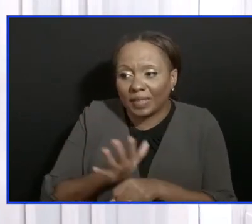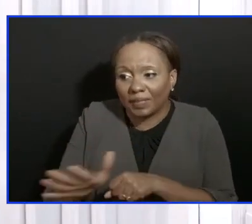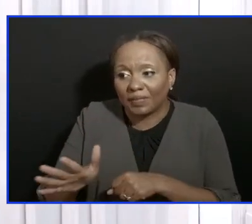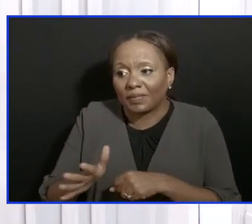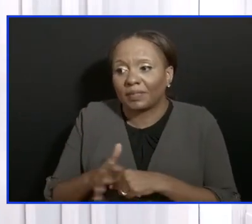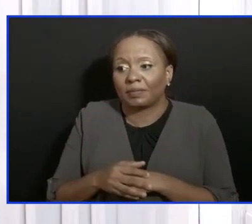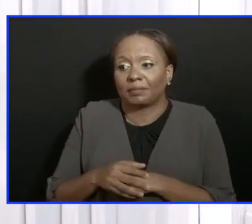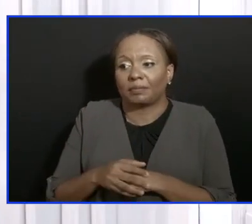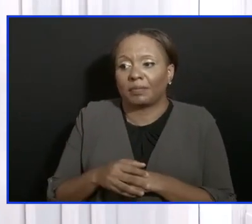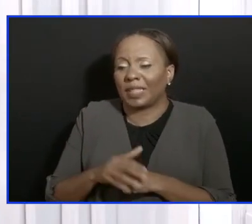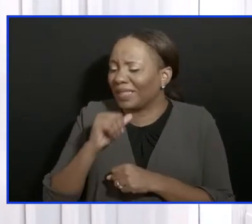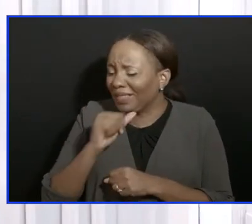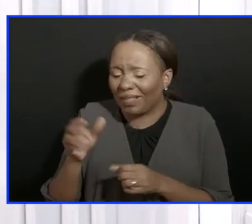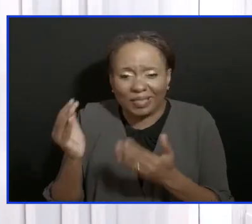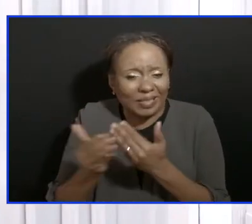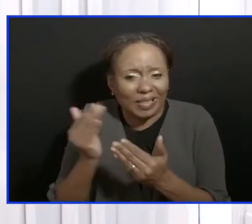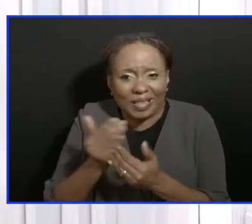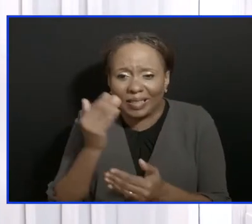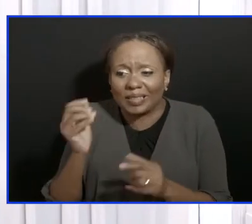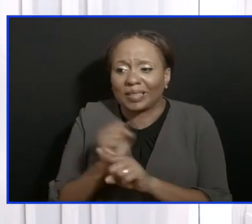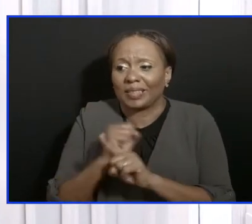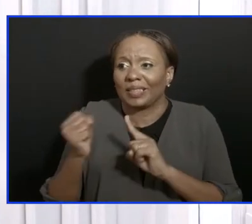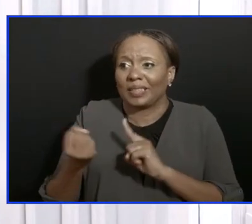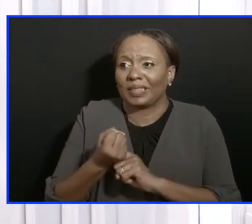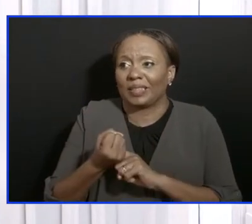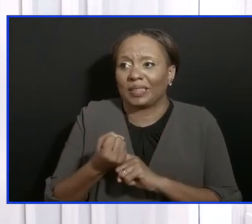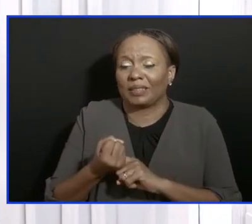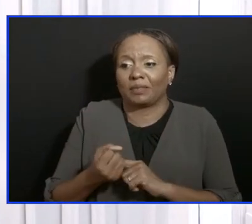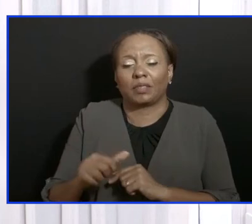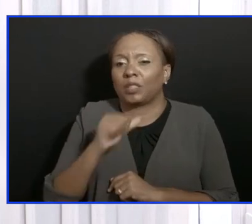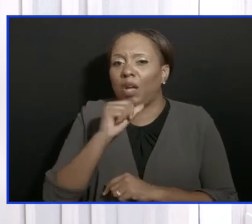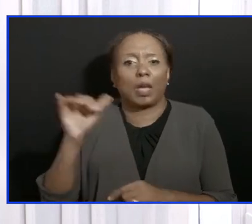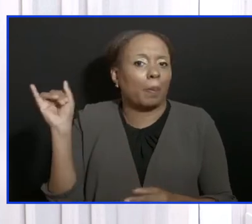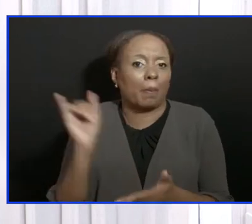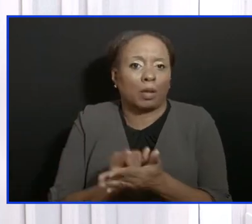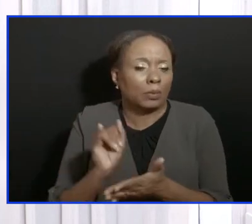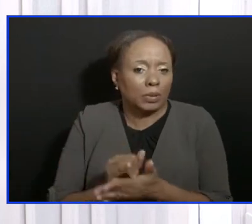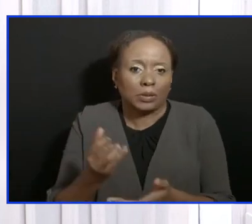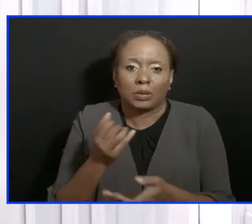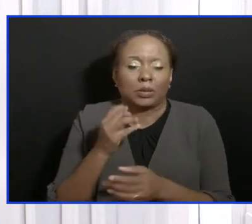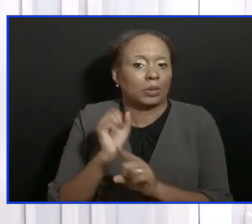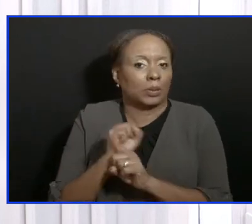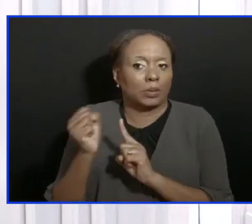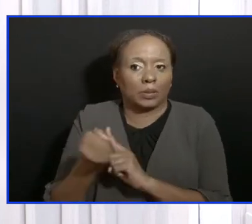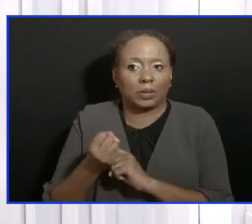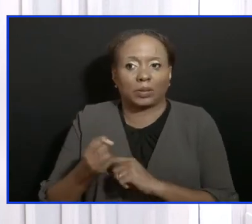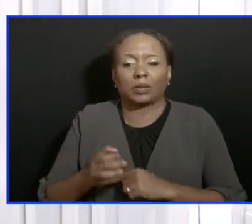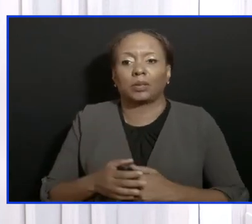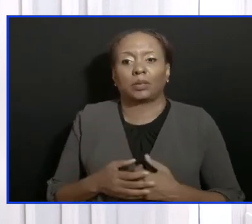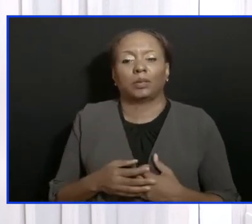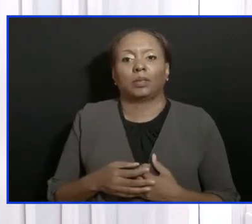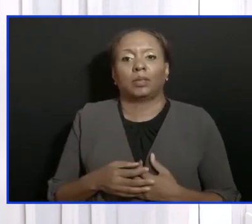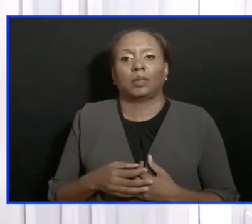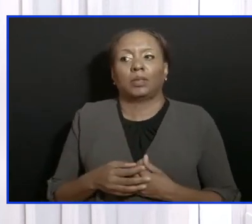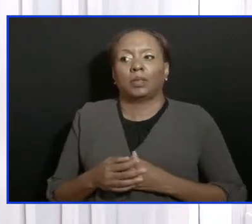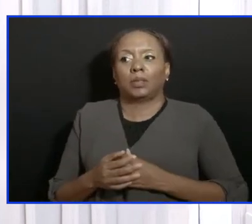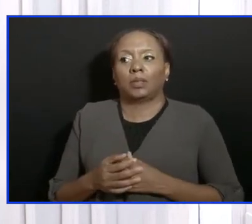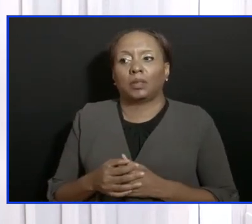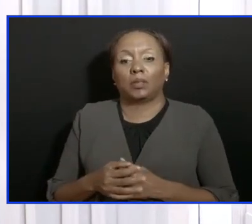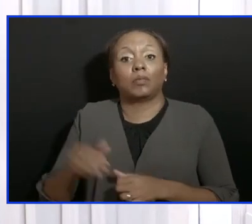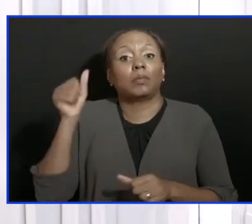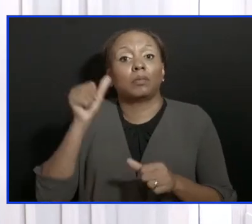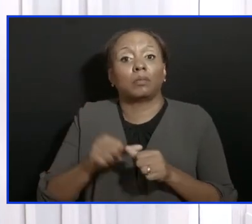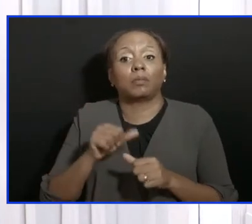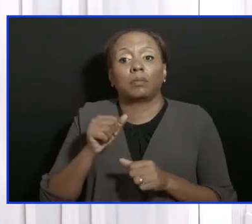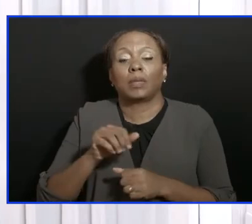an easy situation. But it is not an impossible one. As it relates to the directives, the directive remains